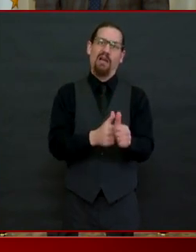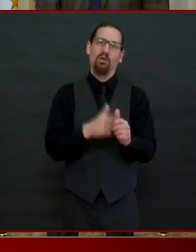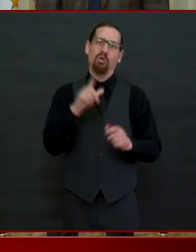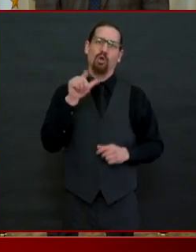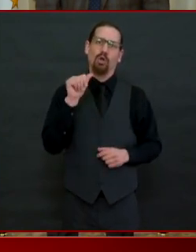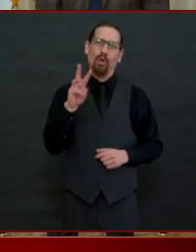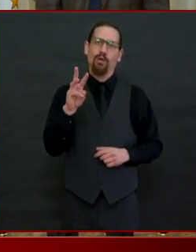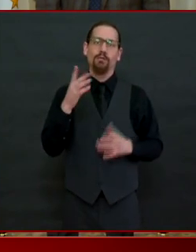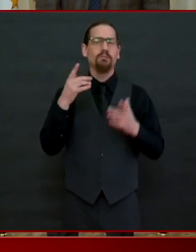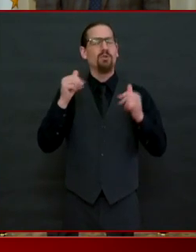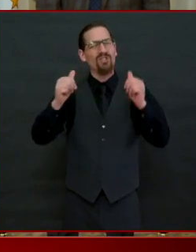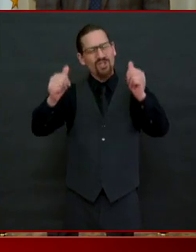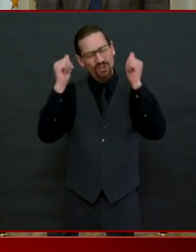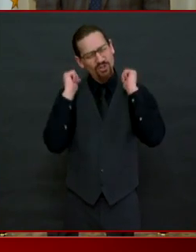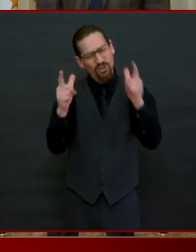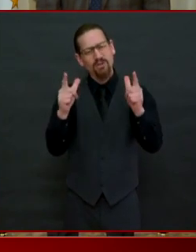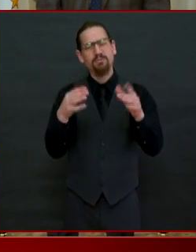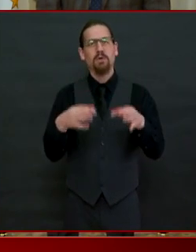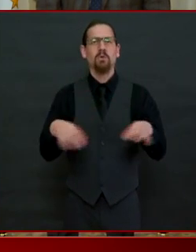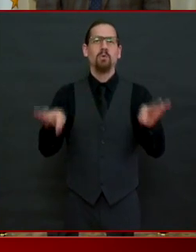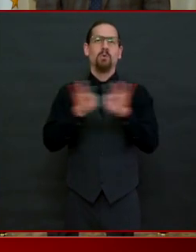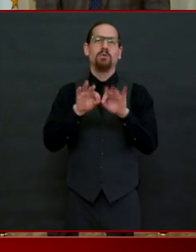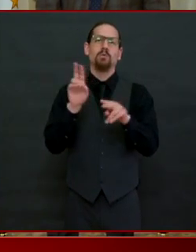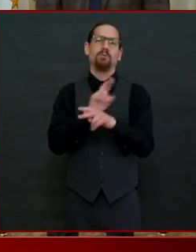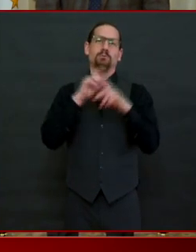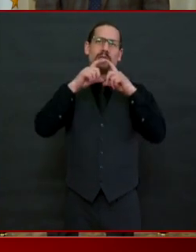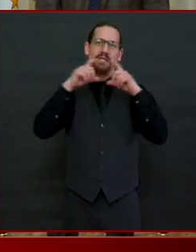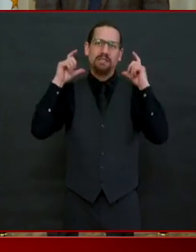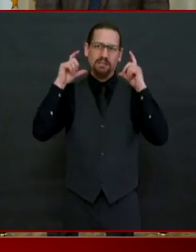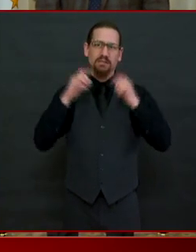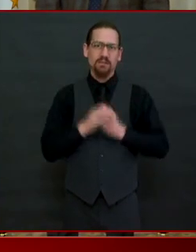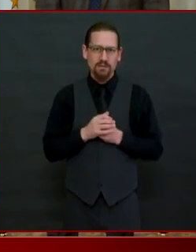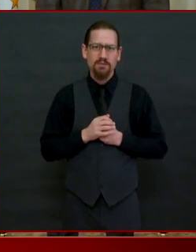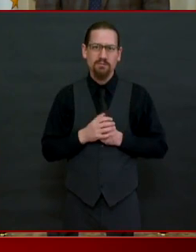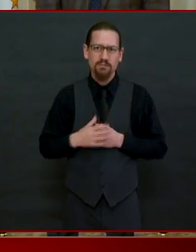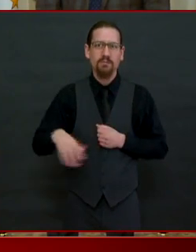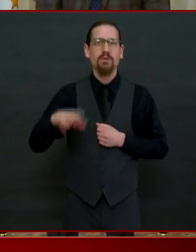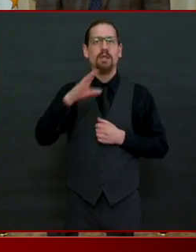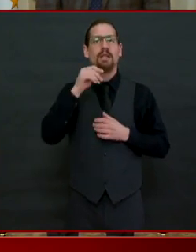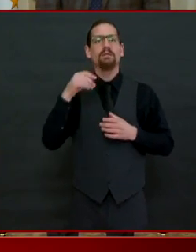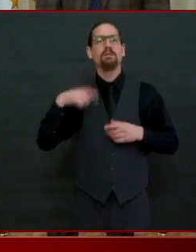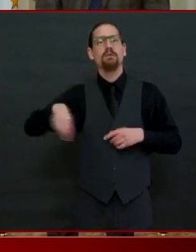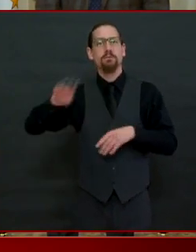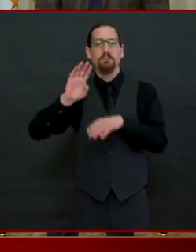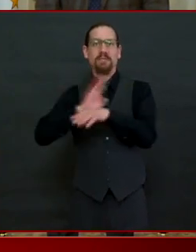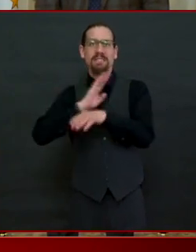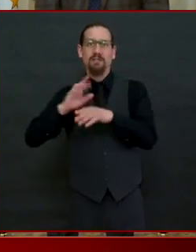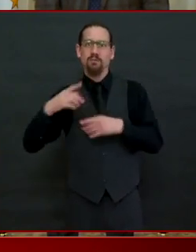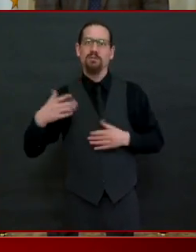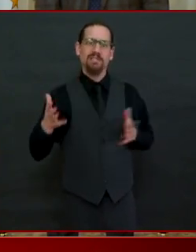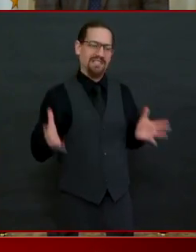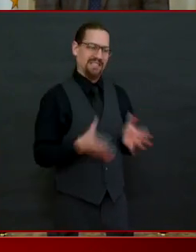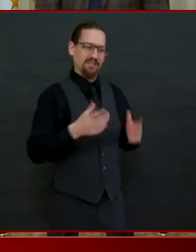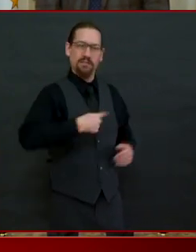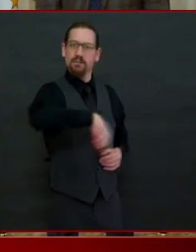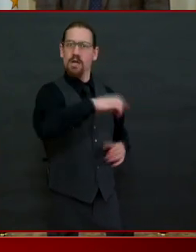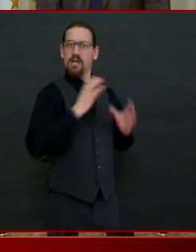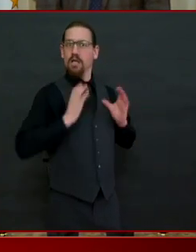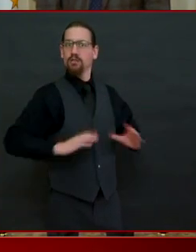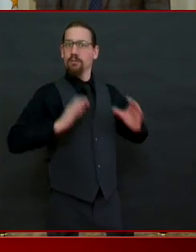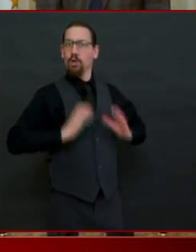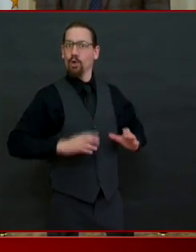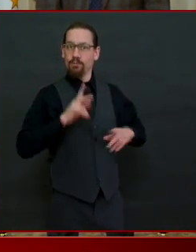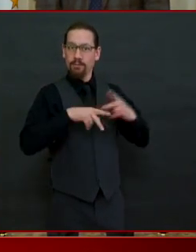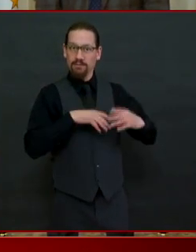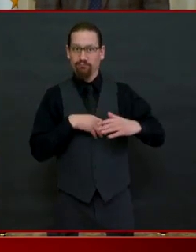face coverings it doesn't mean you can turn customers away but i want you to do everything you can as customers are coming in